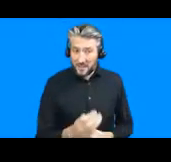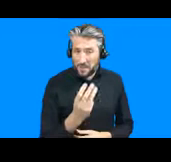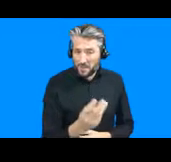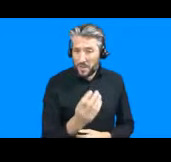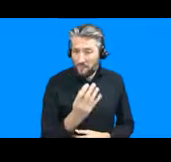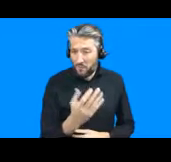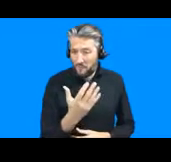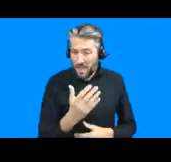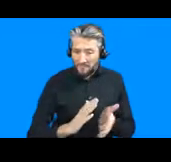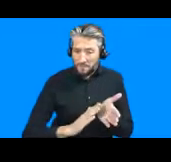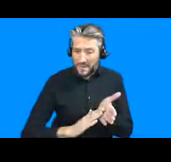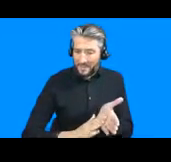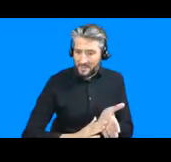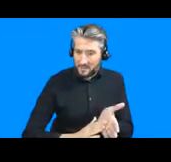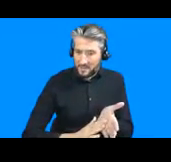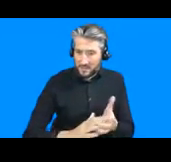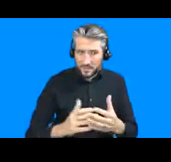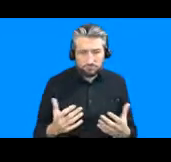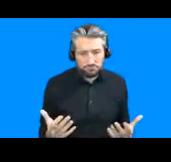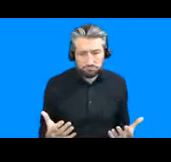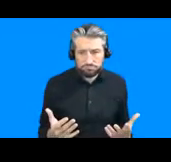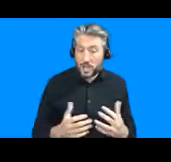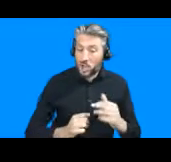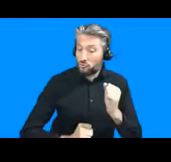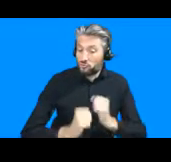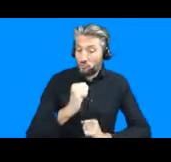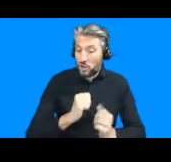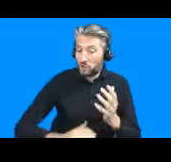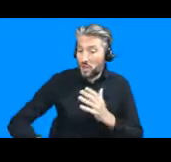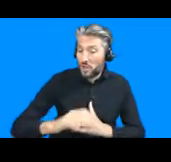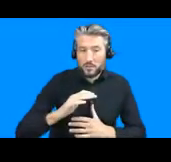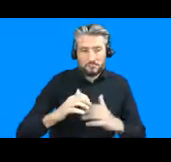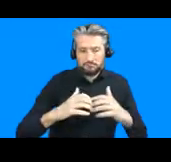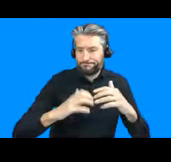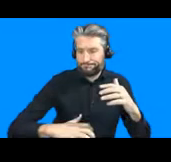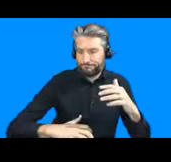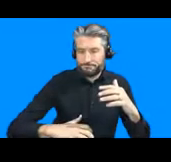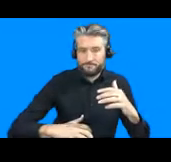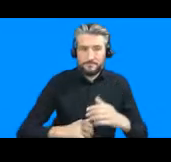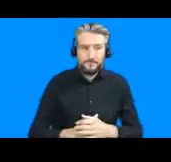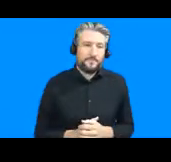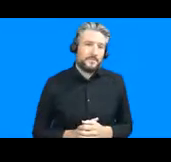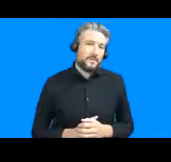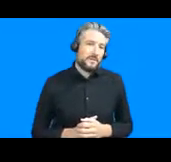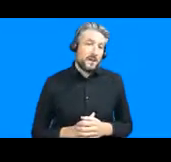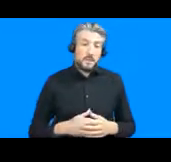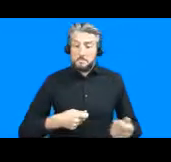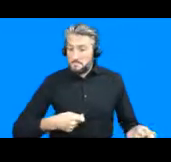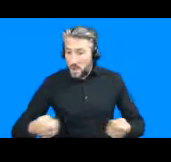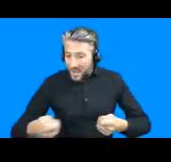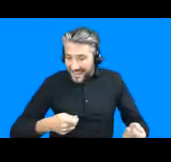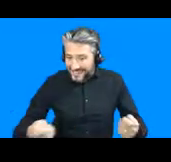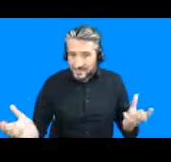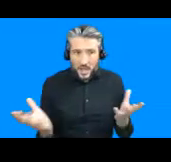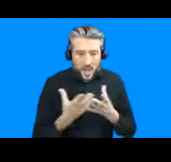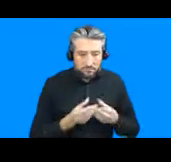infrastructural collapse and as a consequence neighborhoods markets were submerged for weeks there were lengthy power outages that are